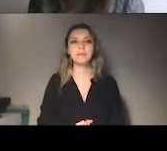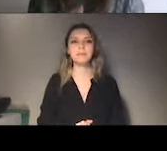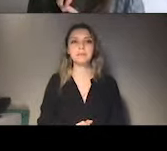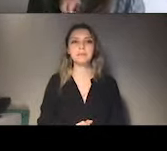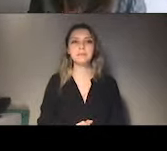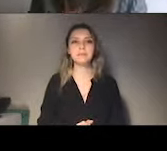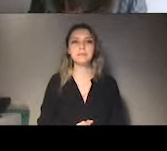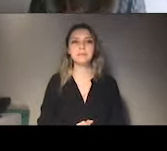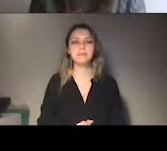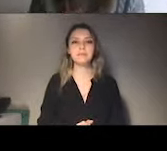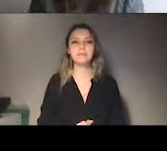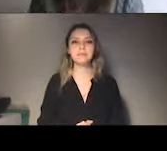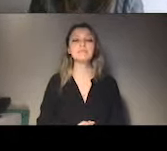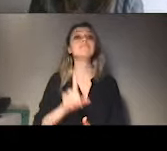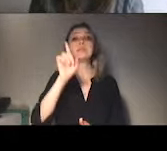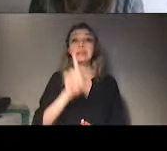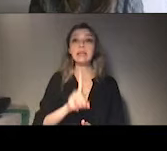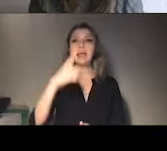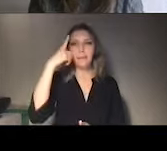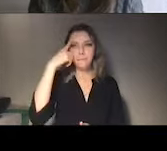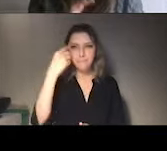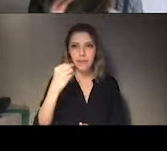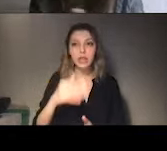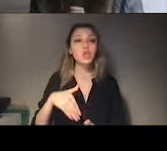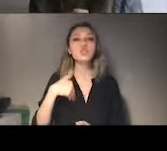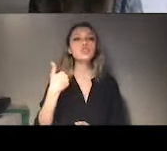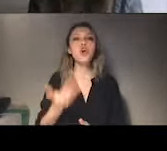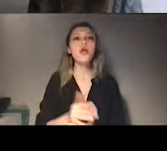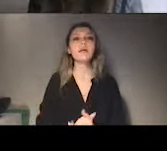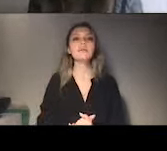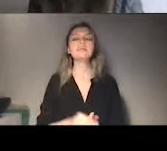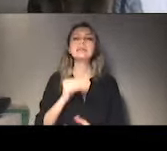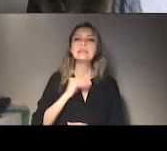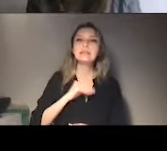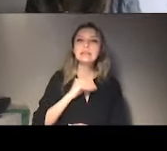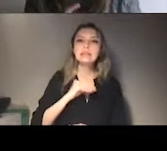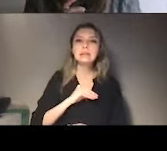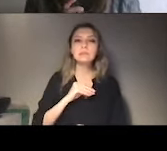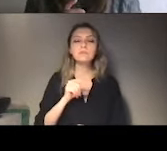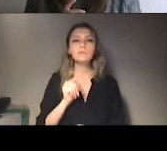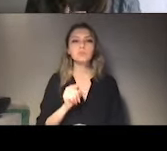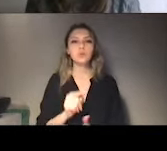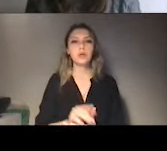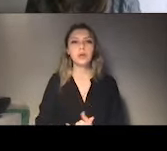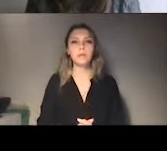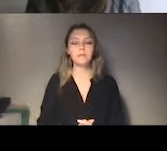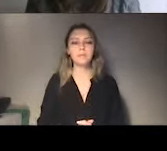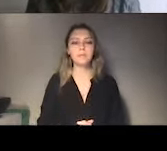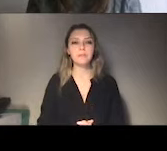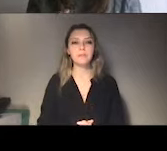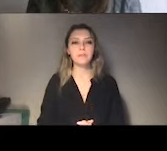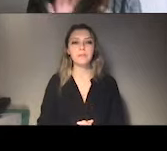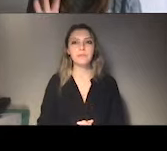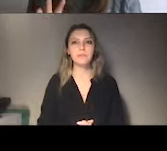if you have questions, I'm happy to reply to them in the last session of today. The one that you